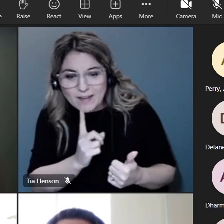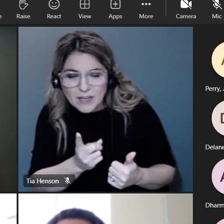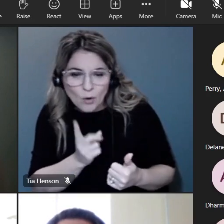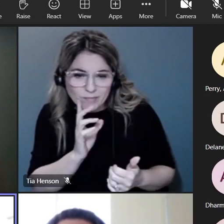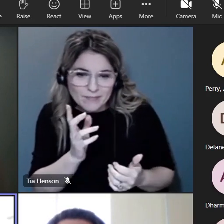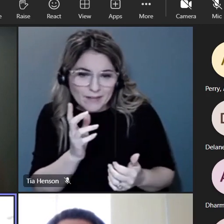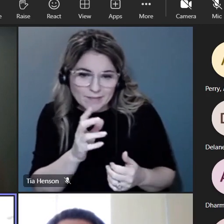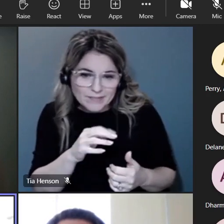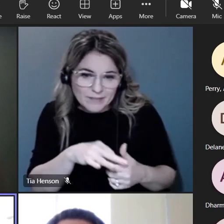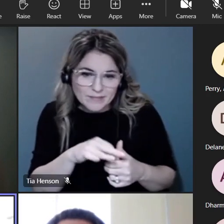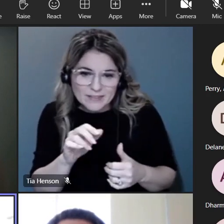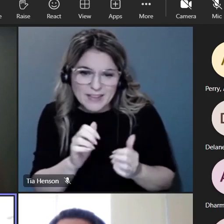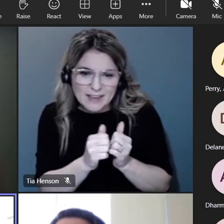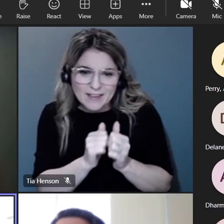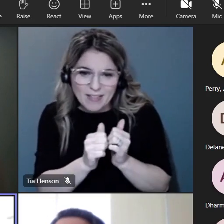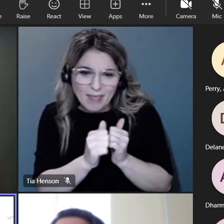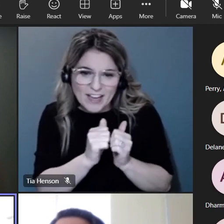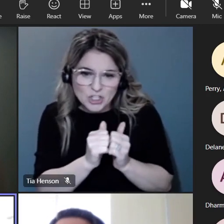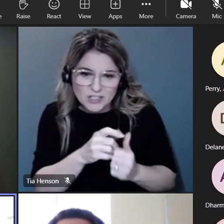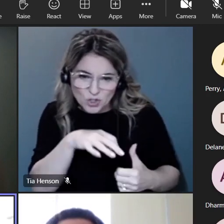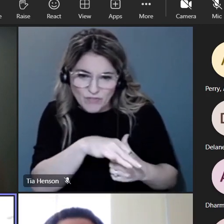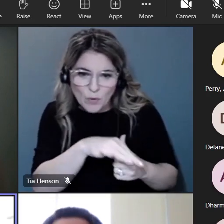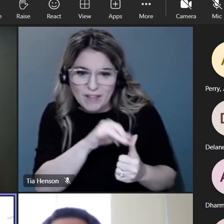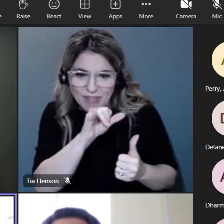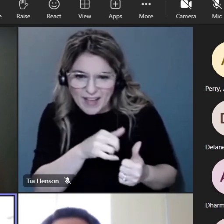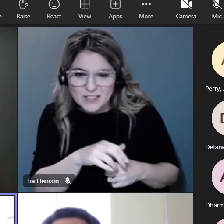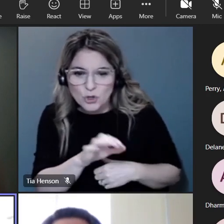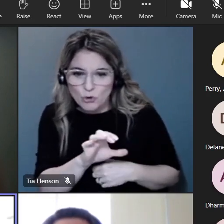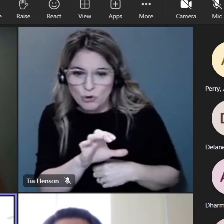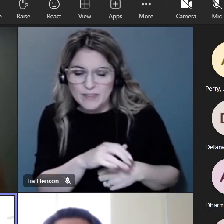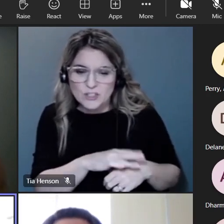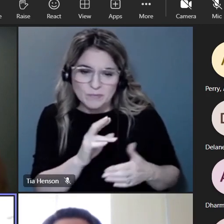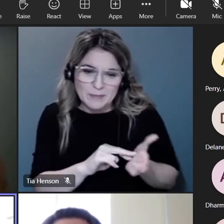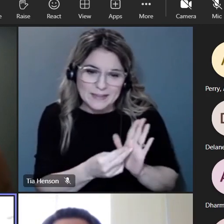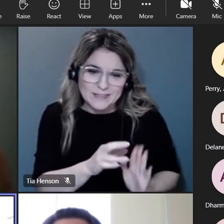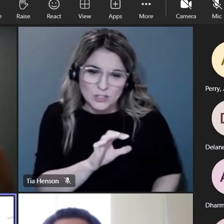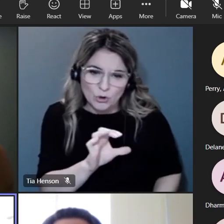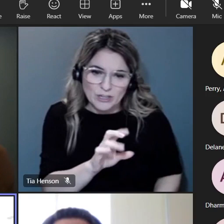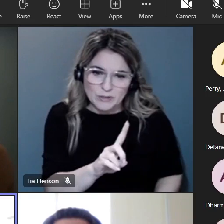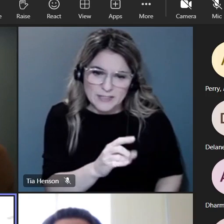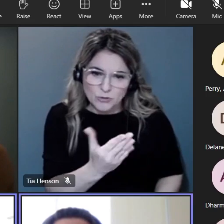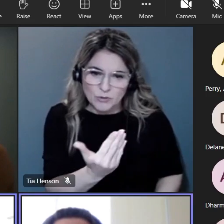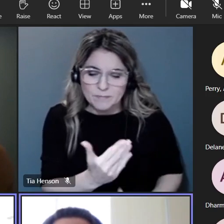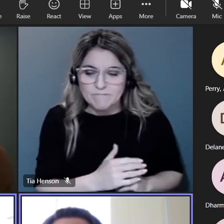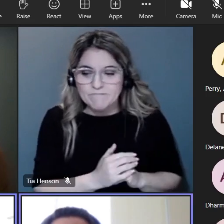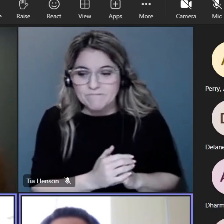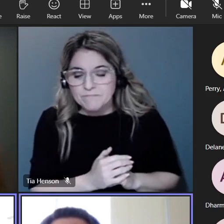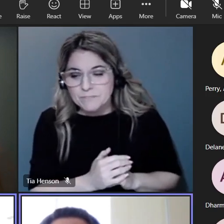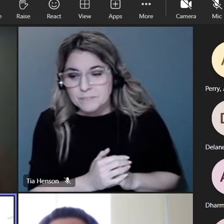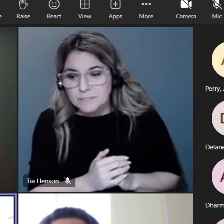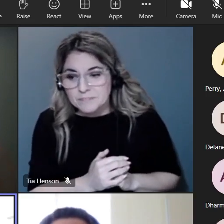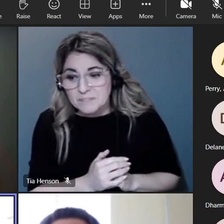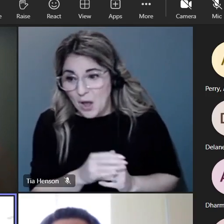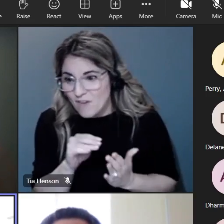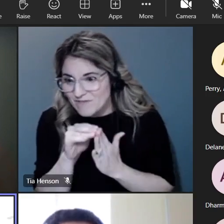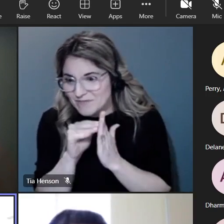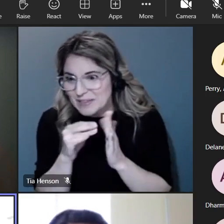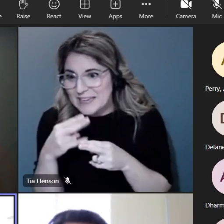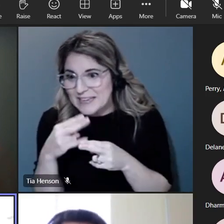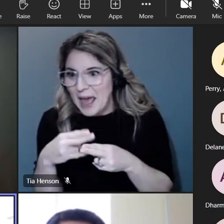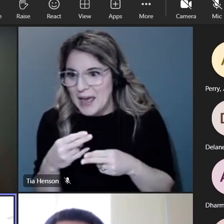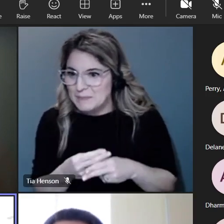it looks like you have a lot of interest here so i have um i'm writing down those names for you and and